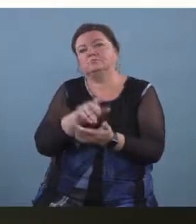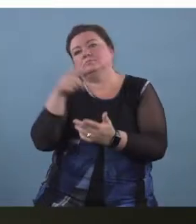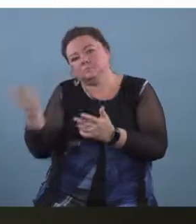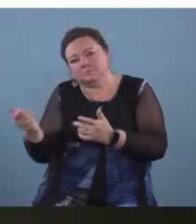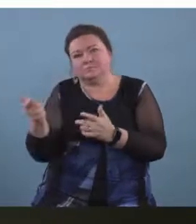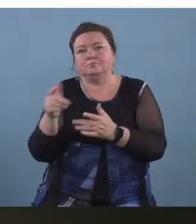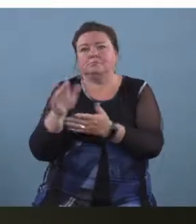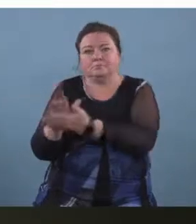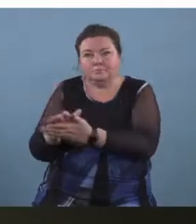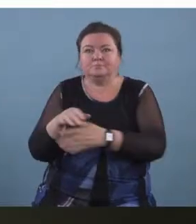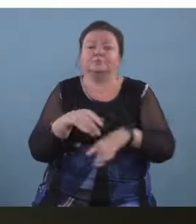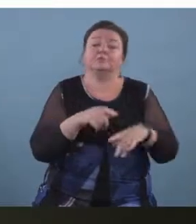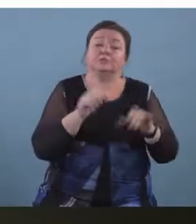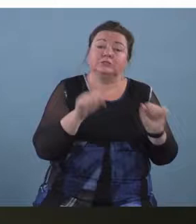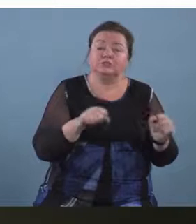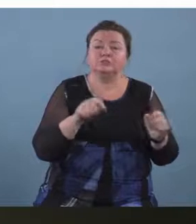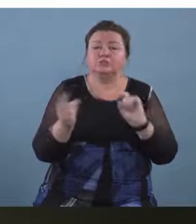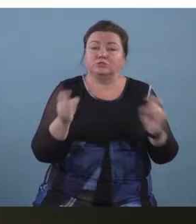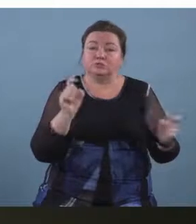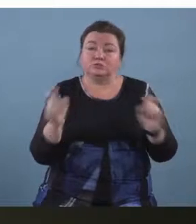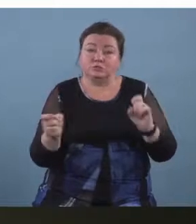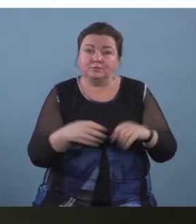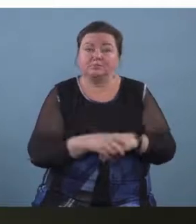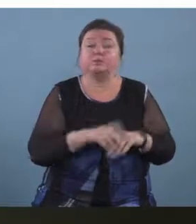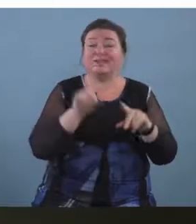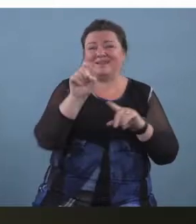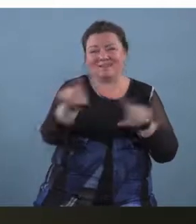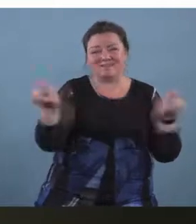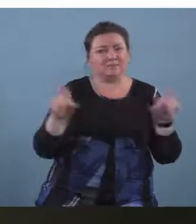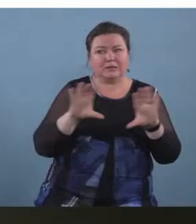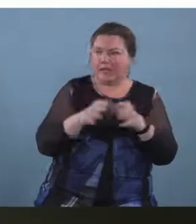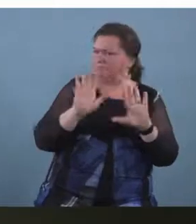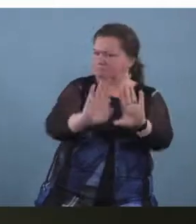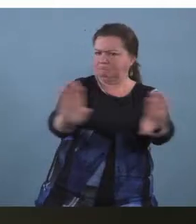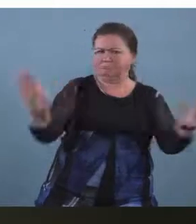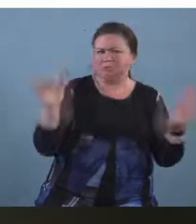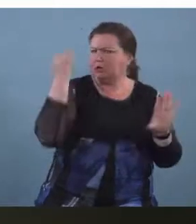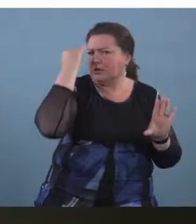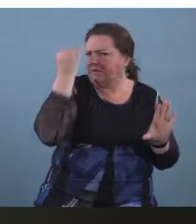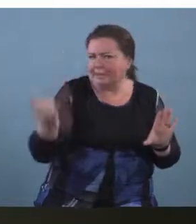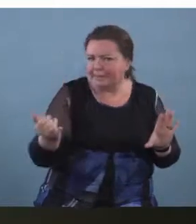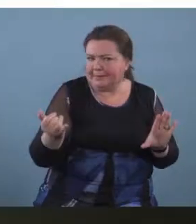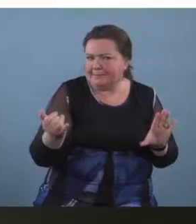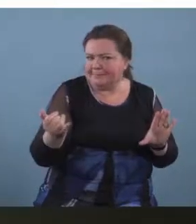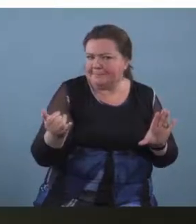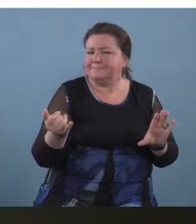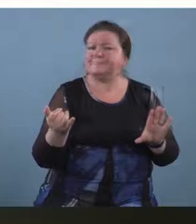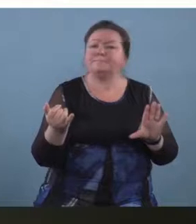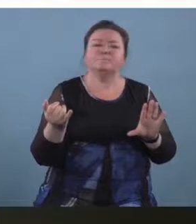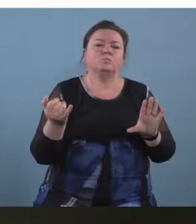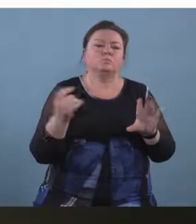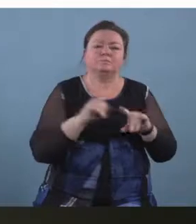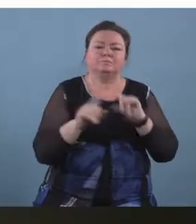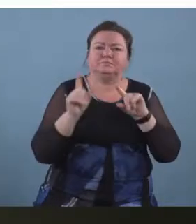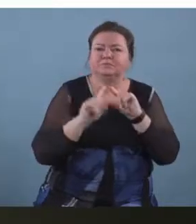or you could ask the class um to give some ideas using different types of body percussion ideas or